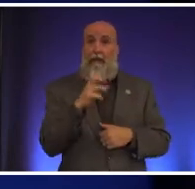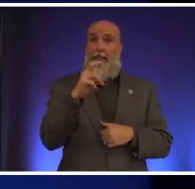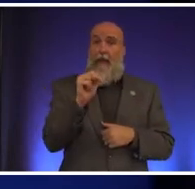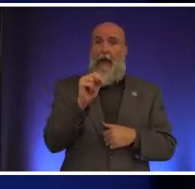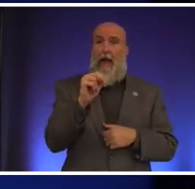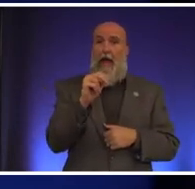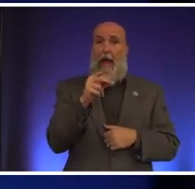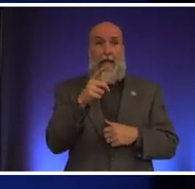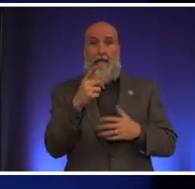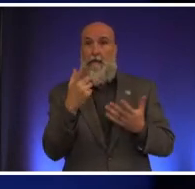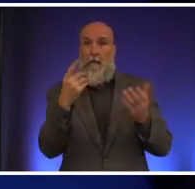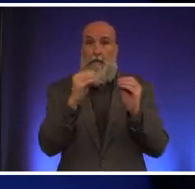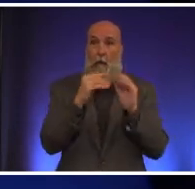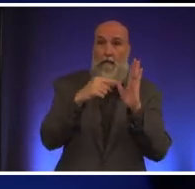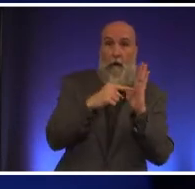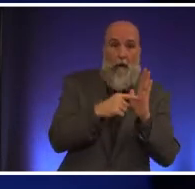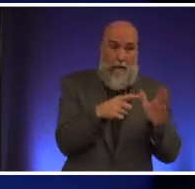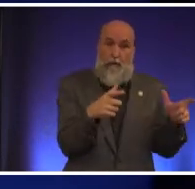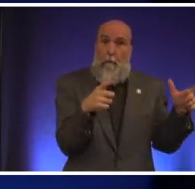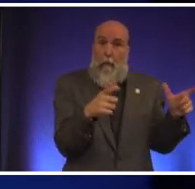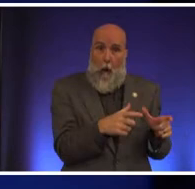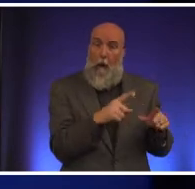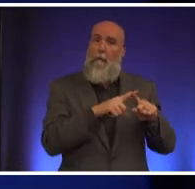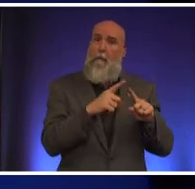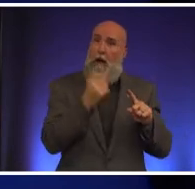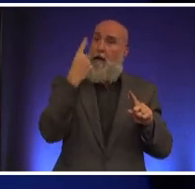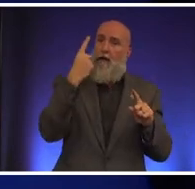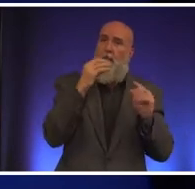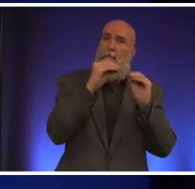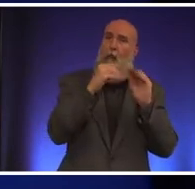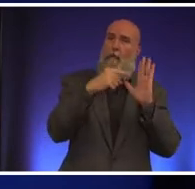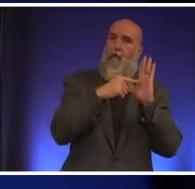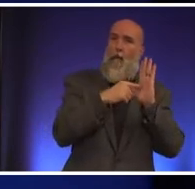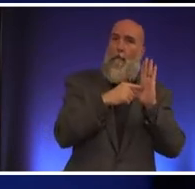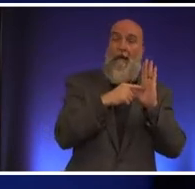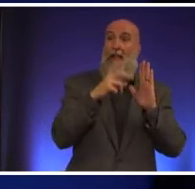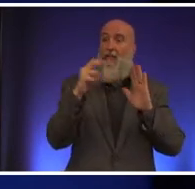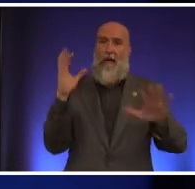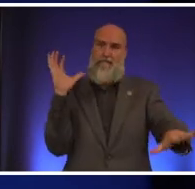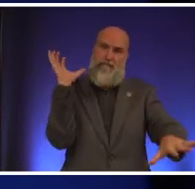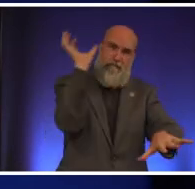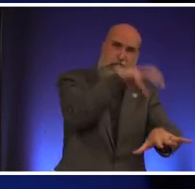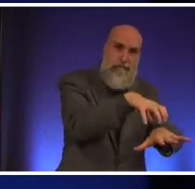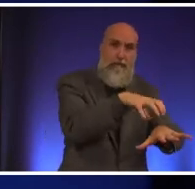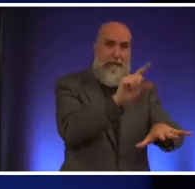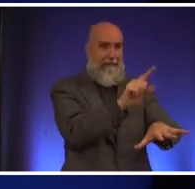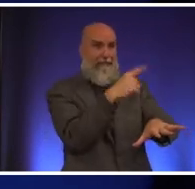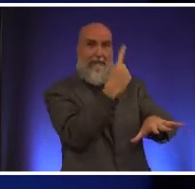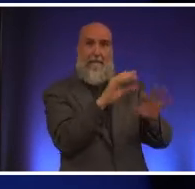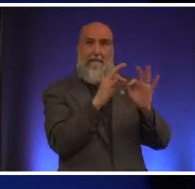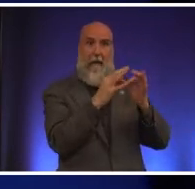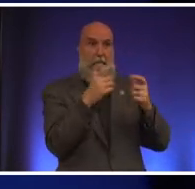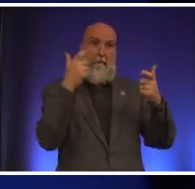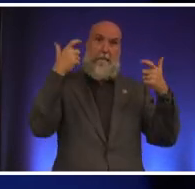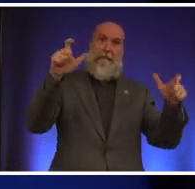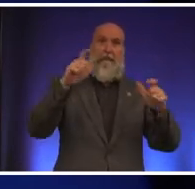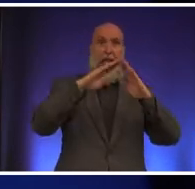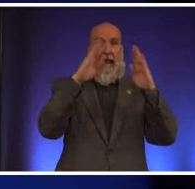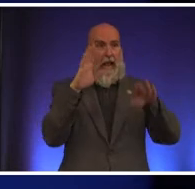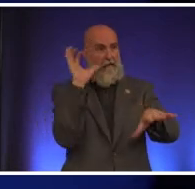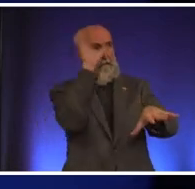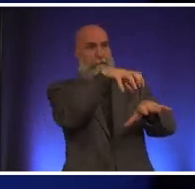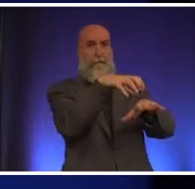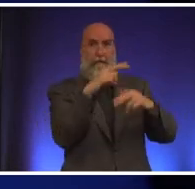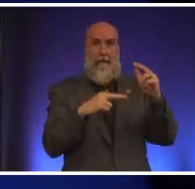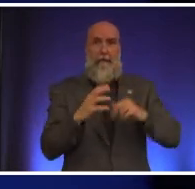was more affordable it was it was smaller but it was more affordable and then a mcmansion a single family uh big house gets built